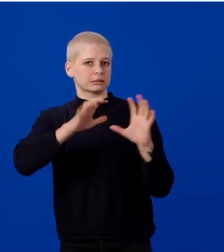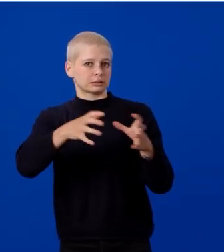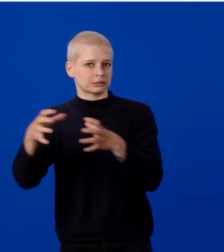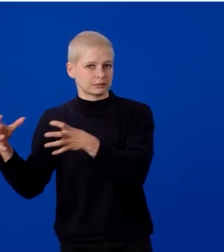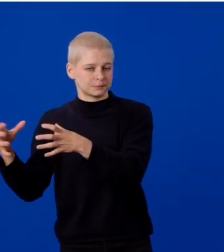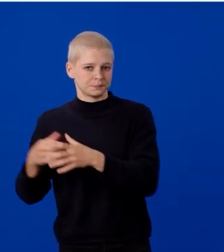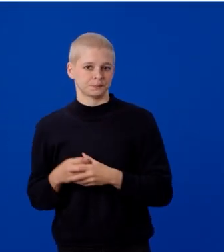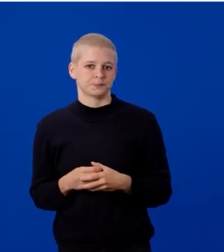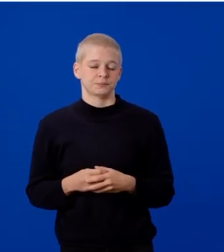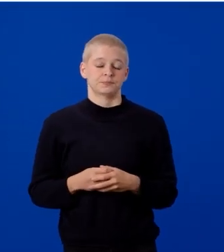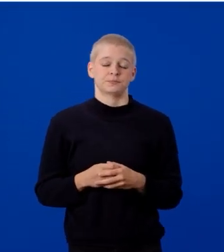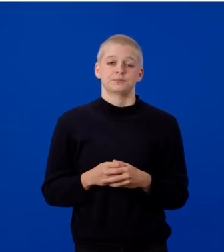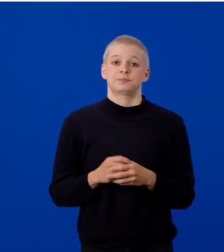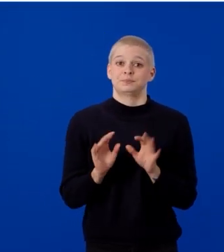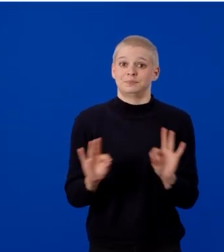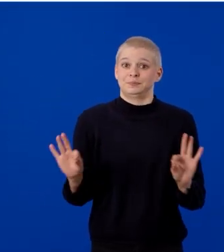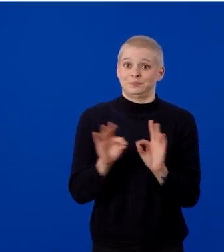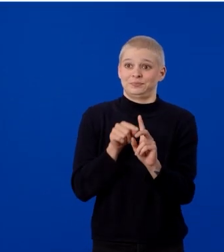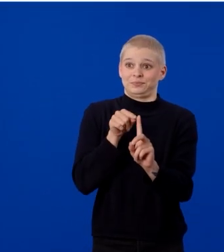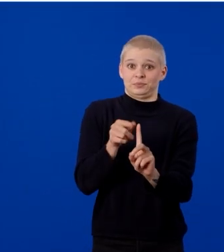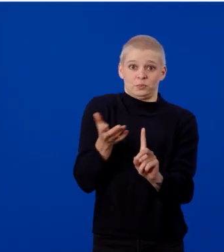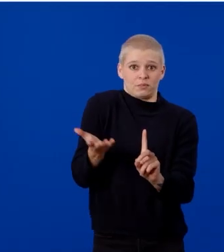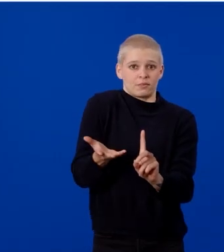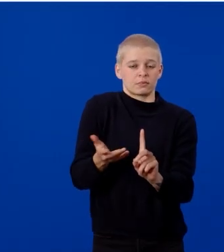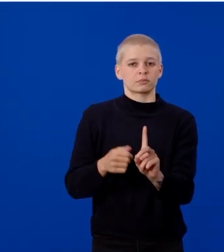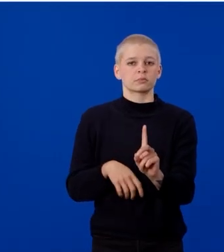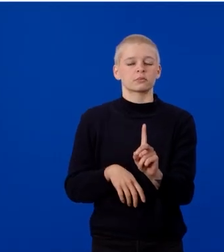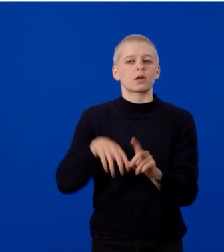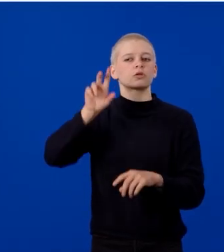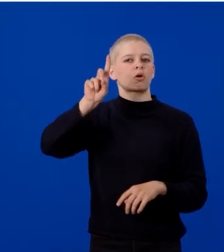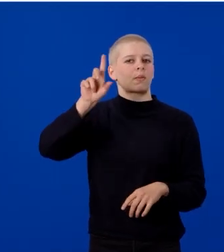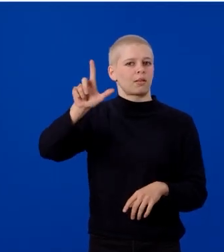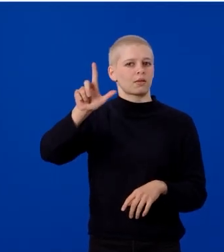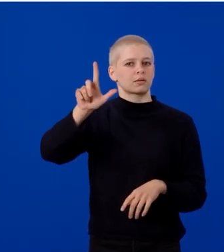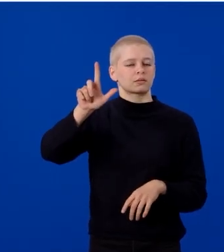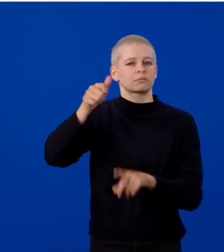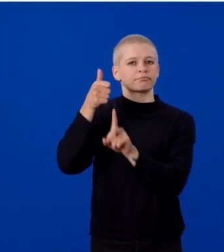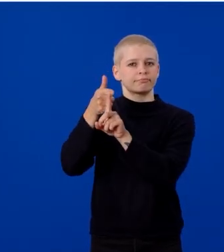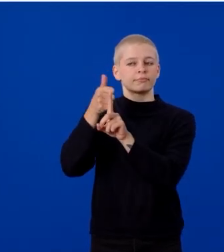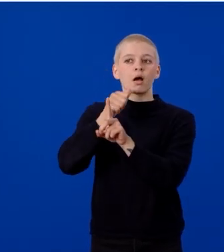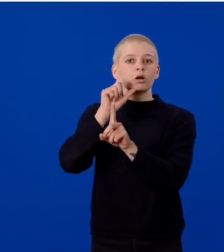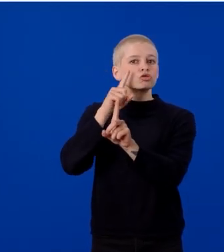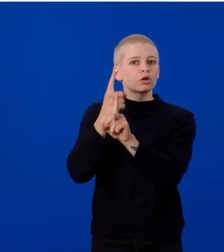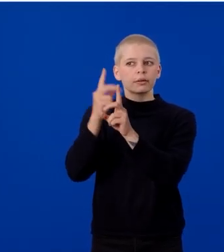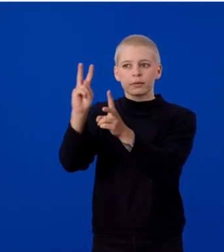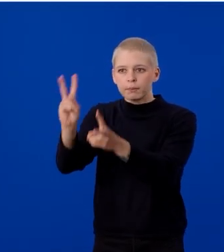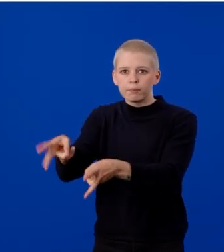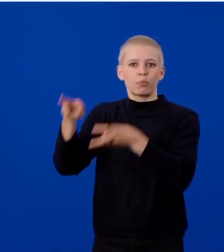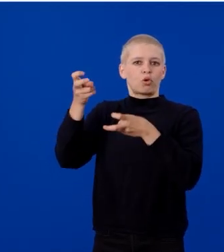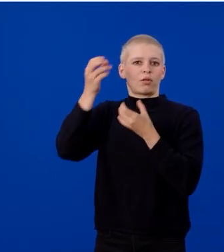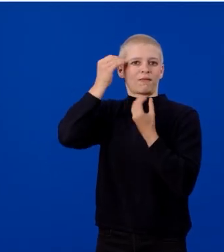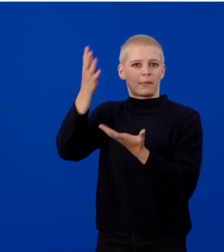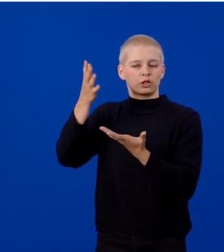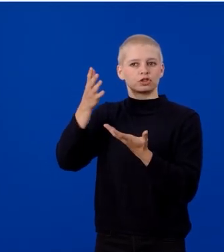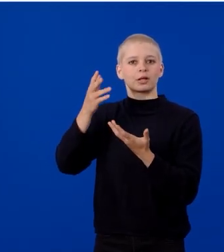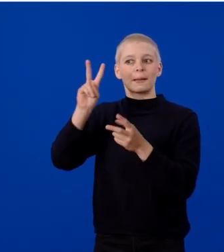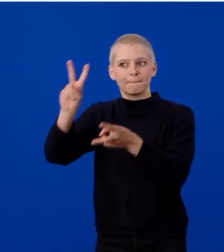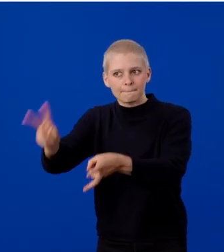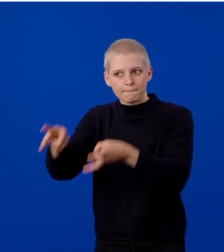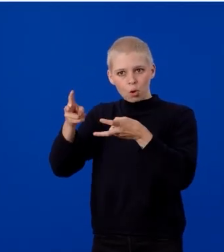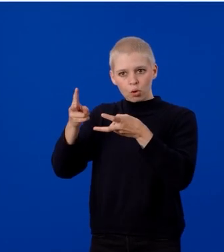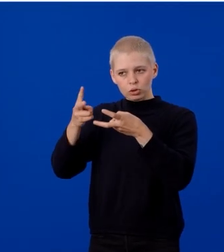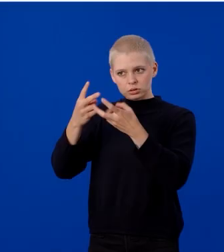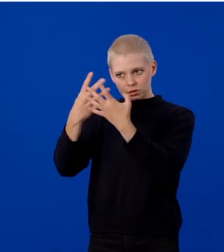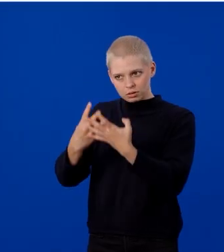What's key here is that document lens doesn't just extract data. It understands it